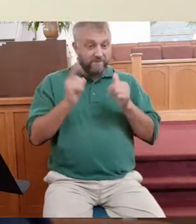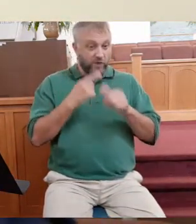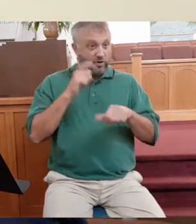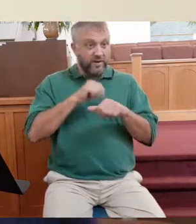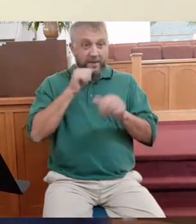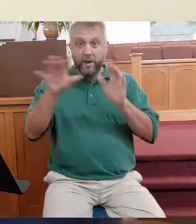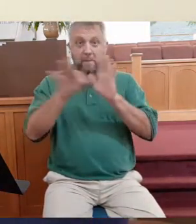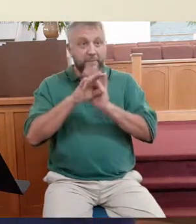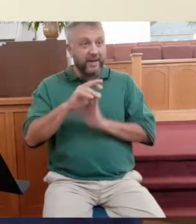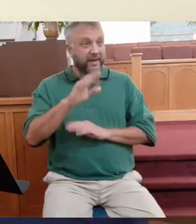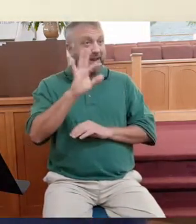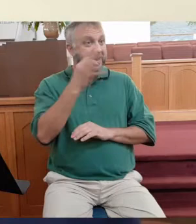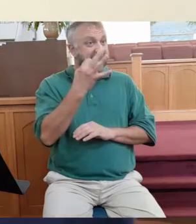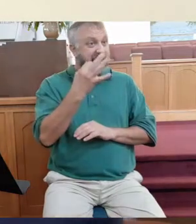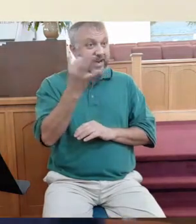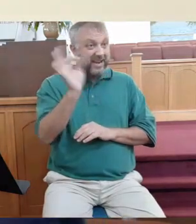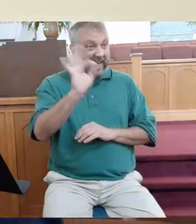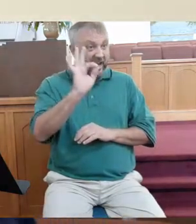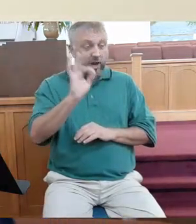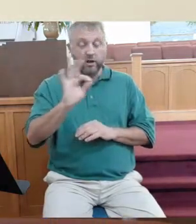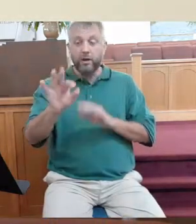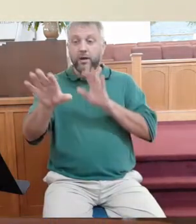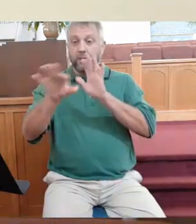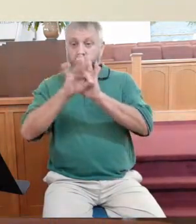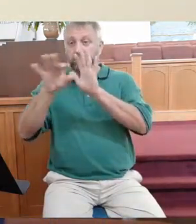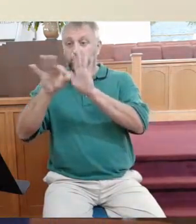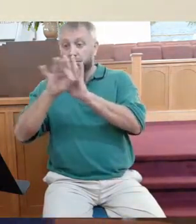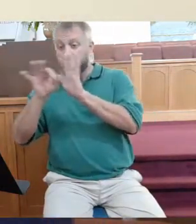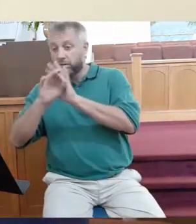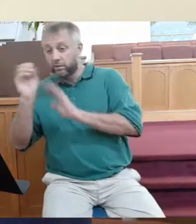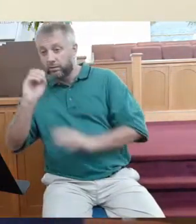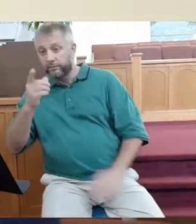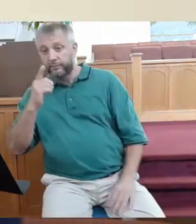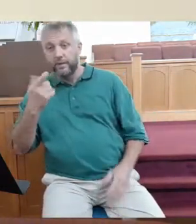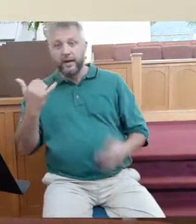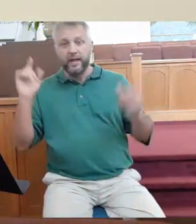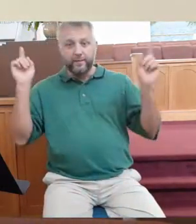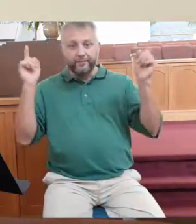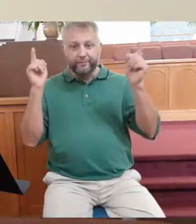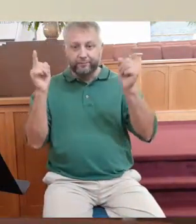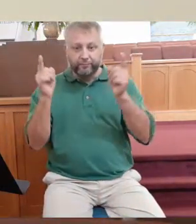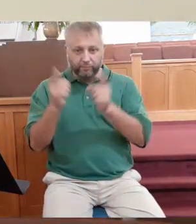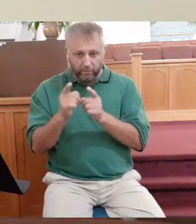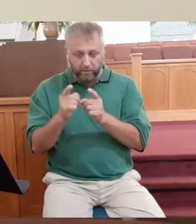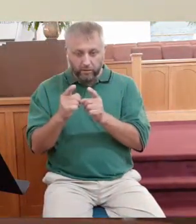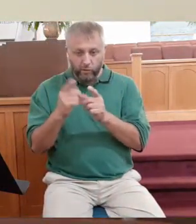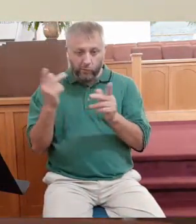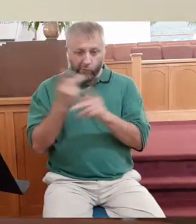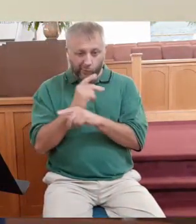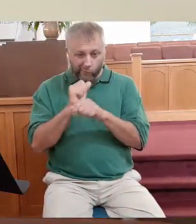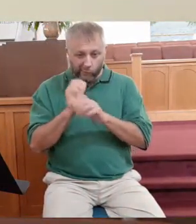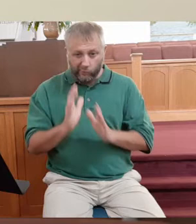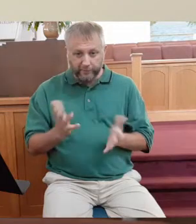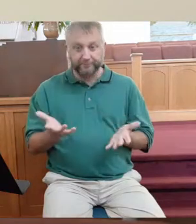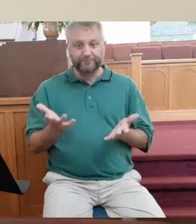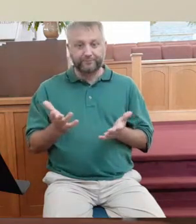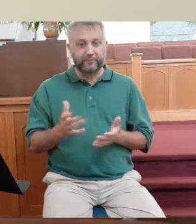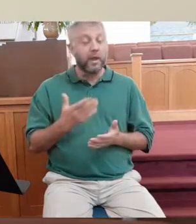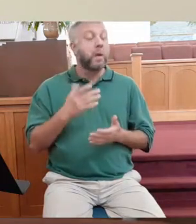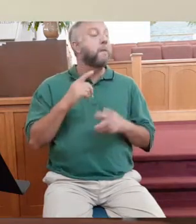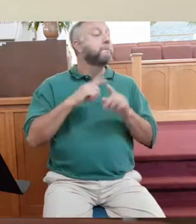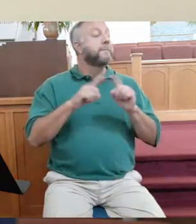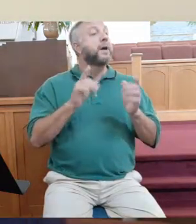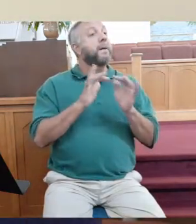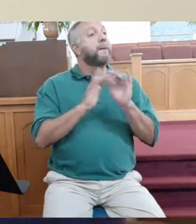group. They didn't get picked with the nine o'clock crowd or the 12 o'clock crowd. They must be really whittling it down to the worst workers. But actually, biblical